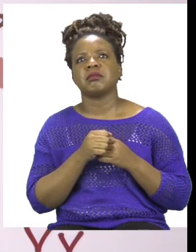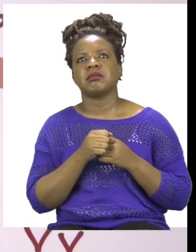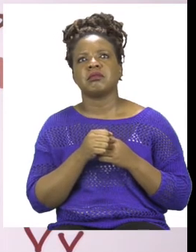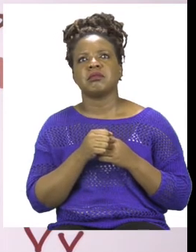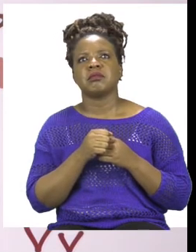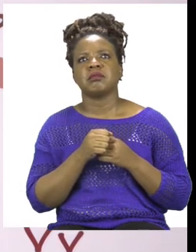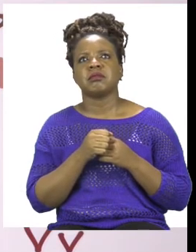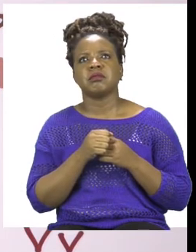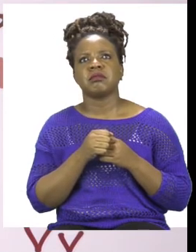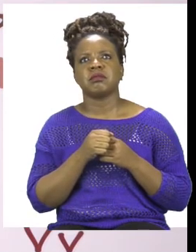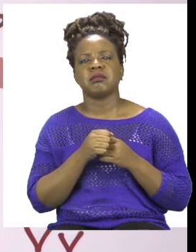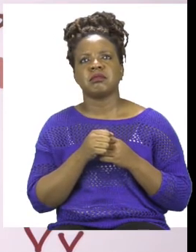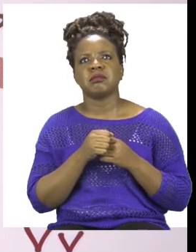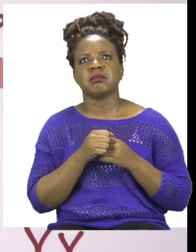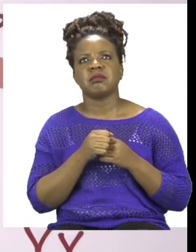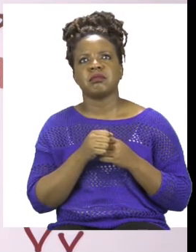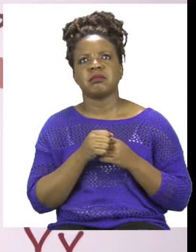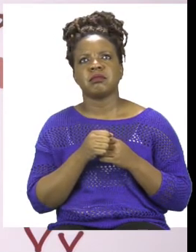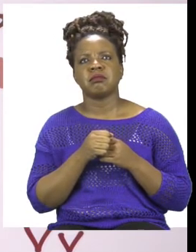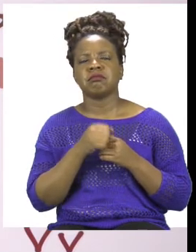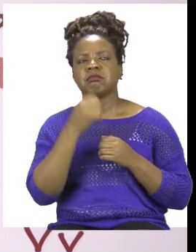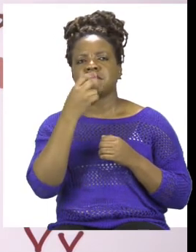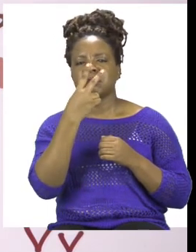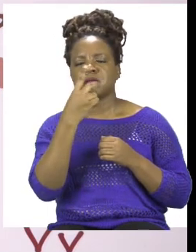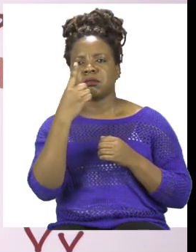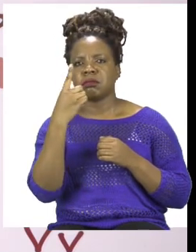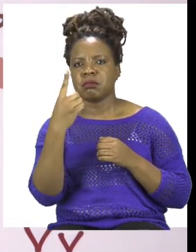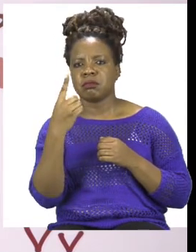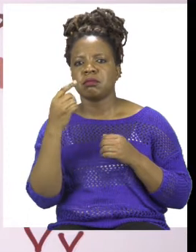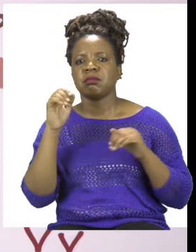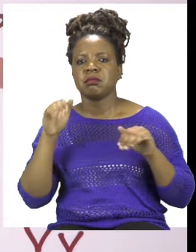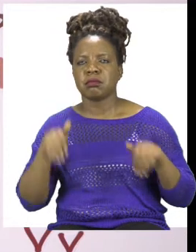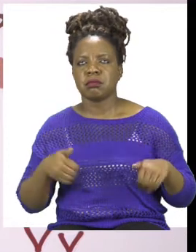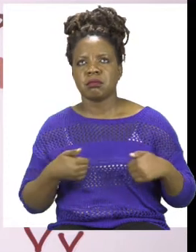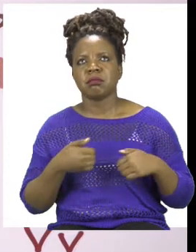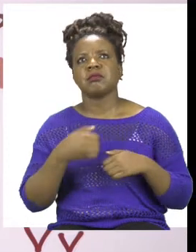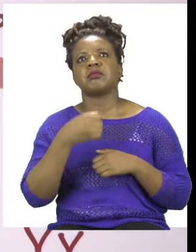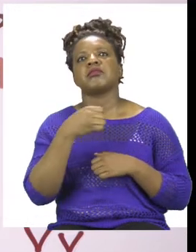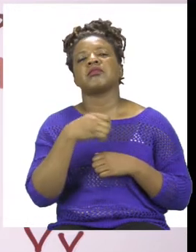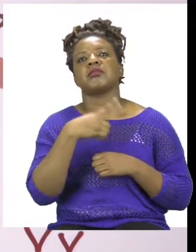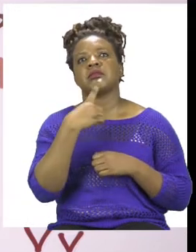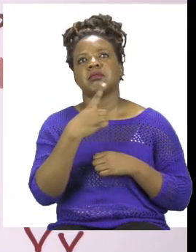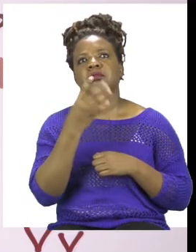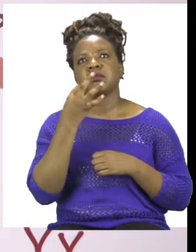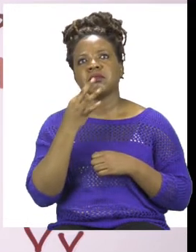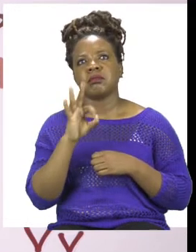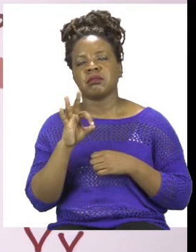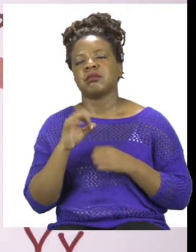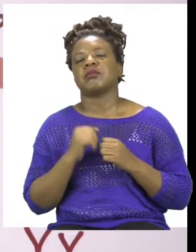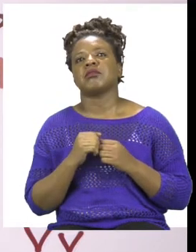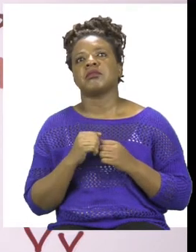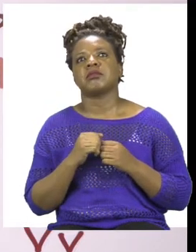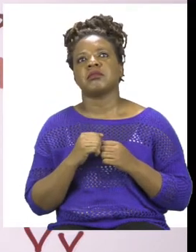21 boys and 19 girls. But we are told more